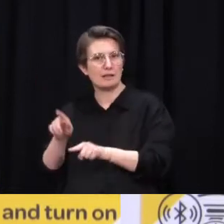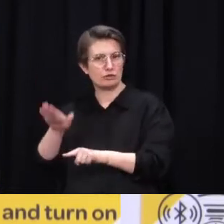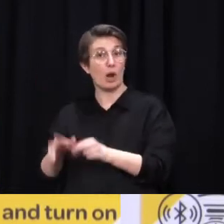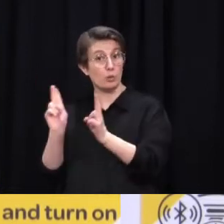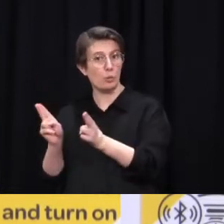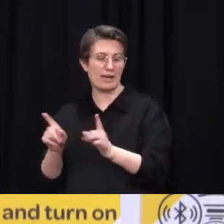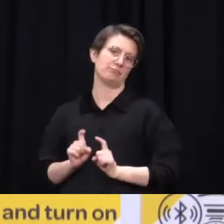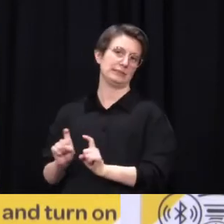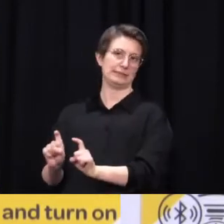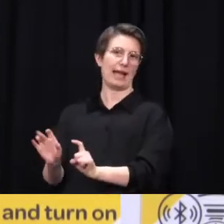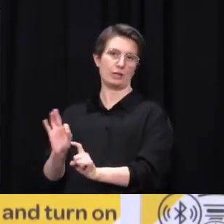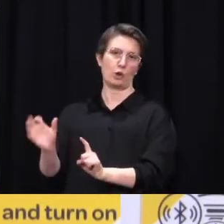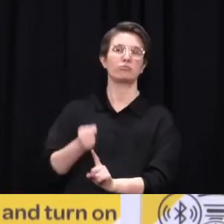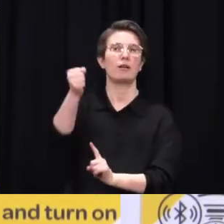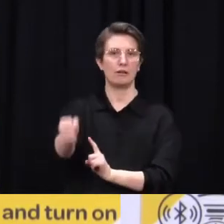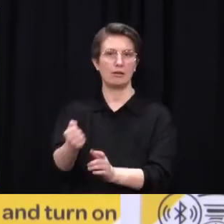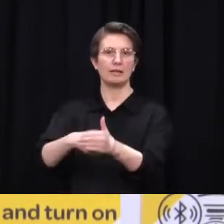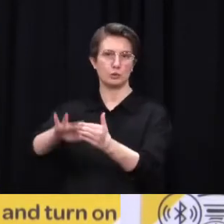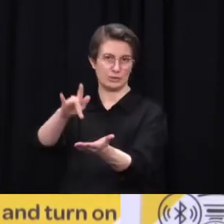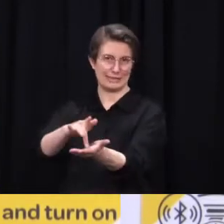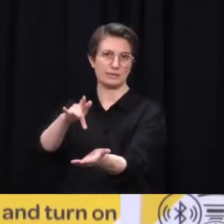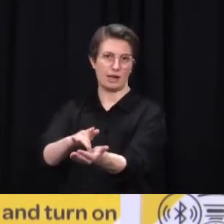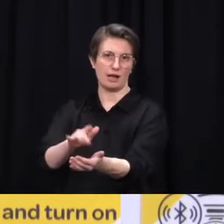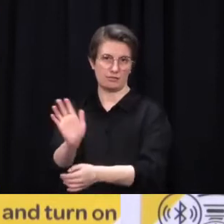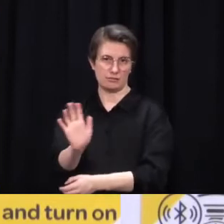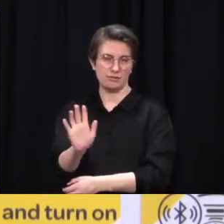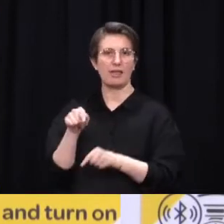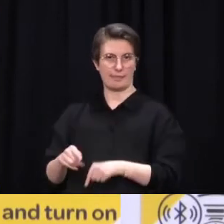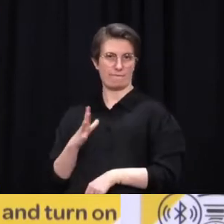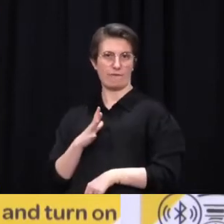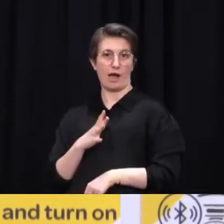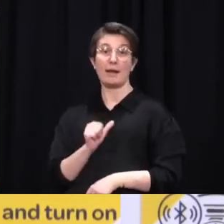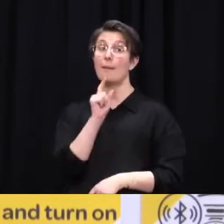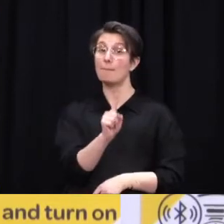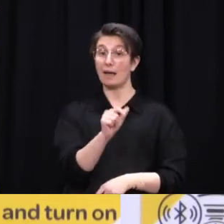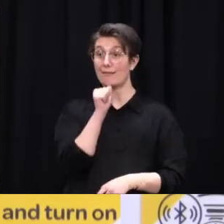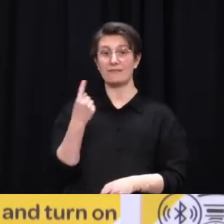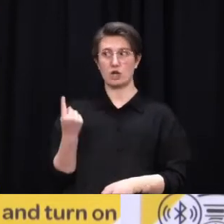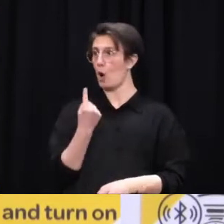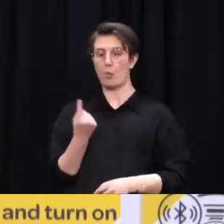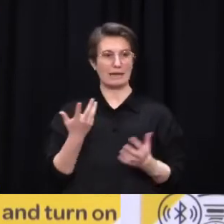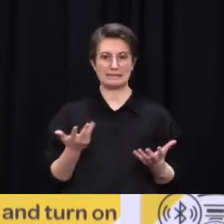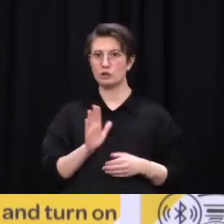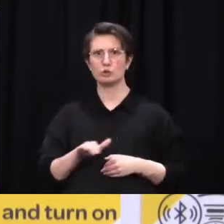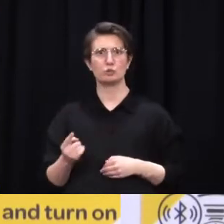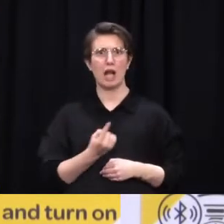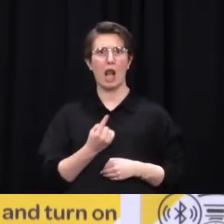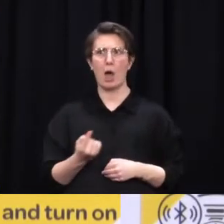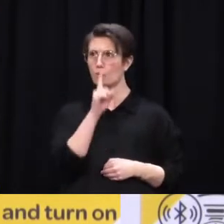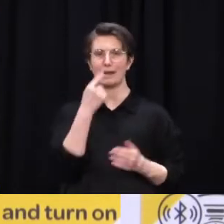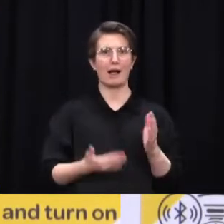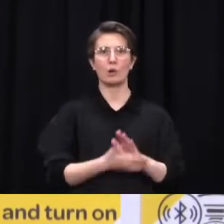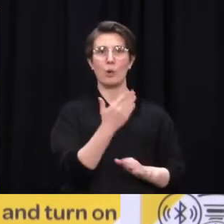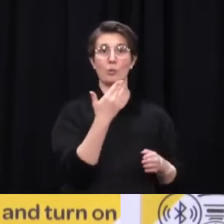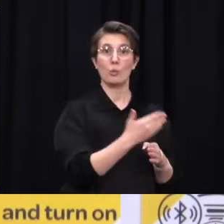family. The Government has also agreed to put in place an emergency payment scheme for relief teachers and